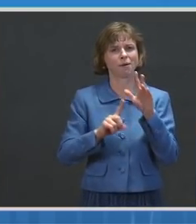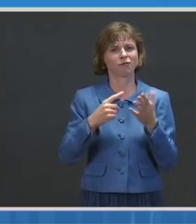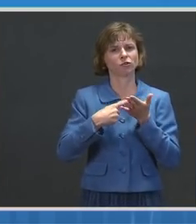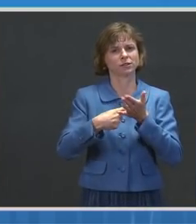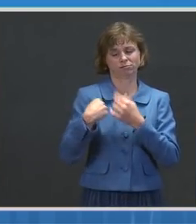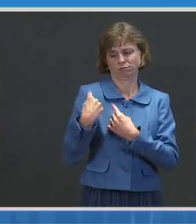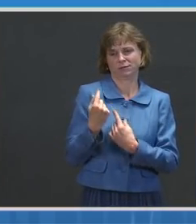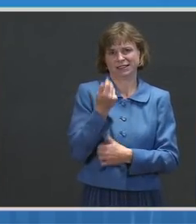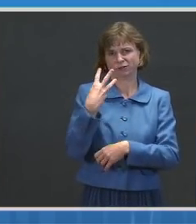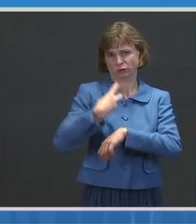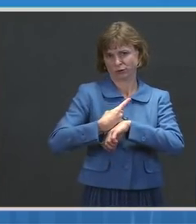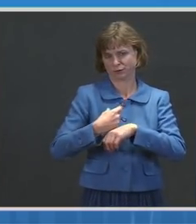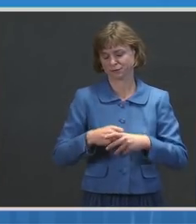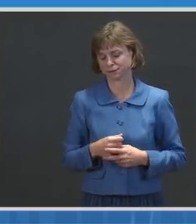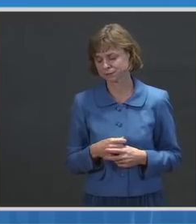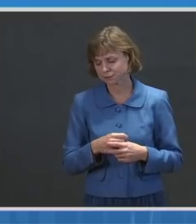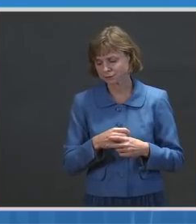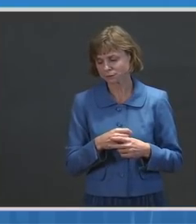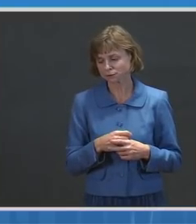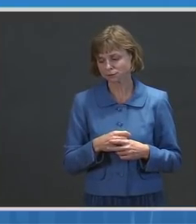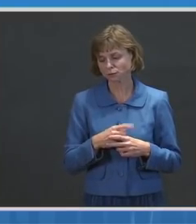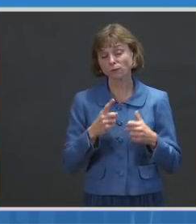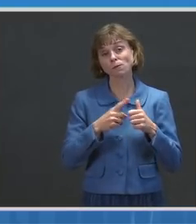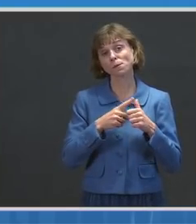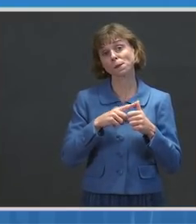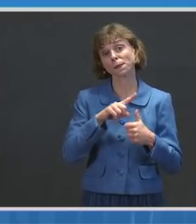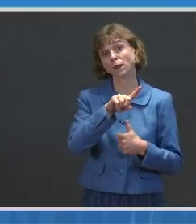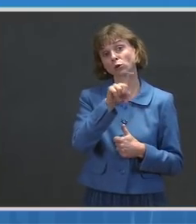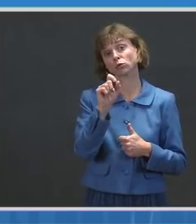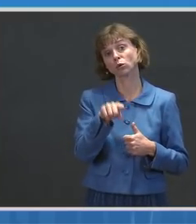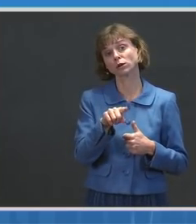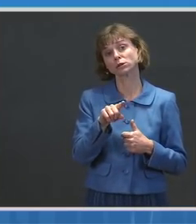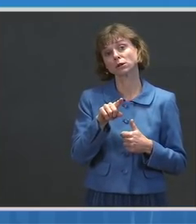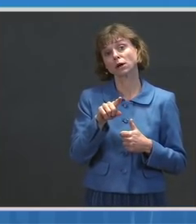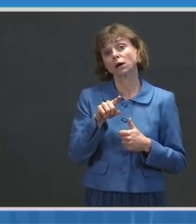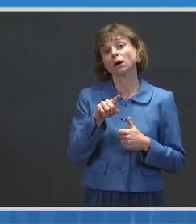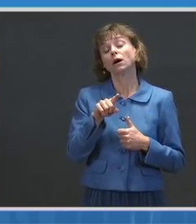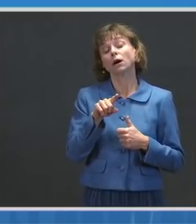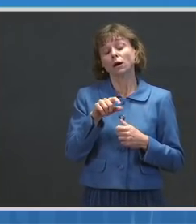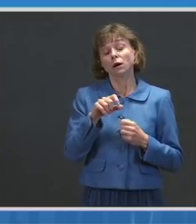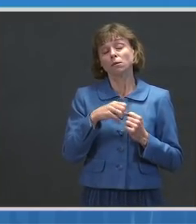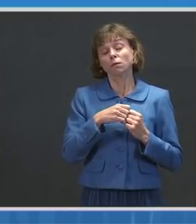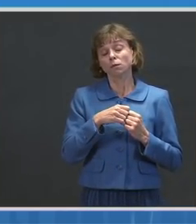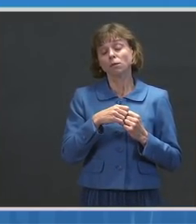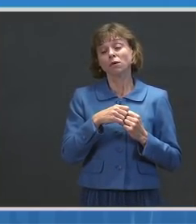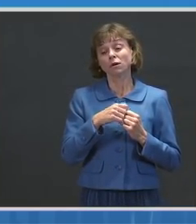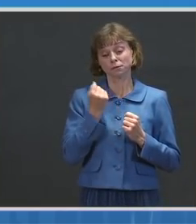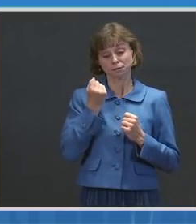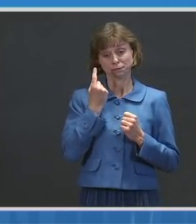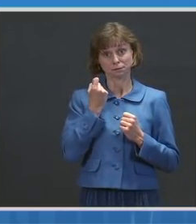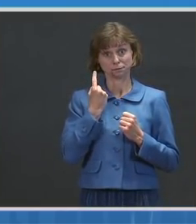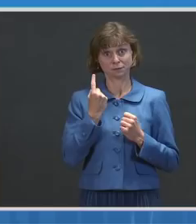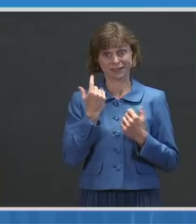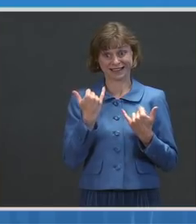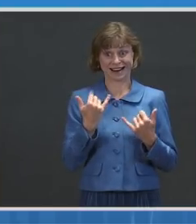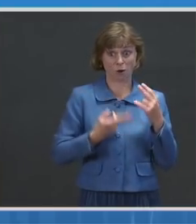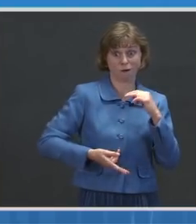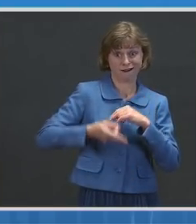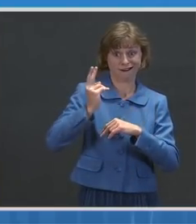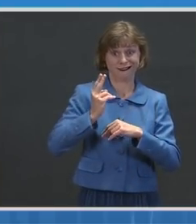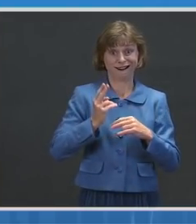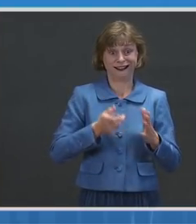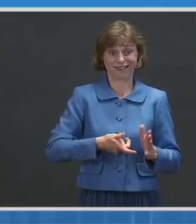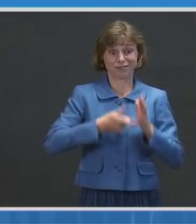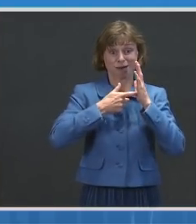the last several days. And one is the question of, given the fact that there is a greater demand than there is supply,